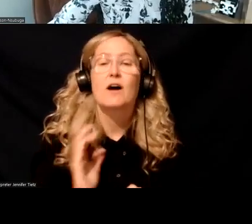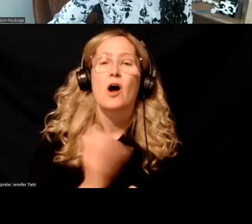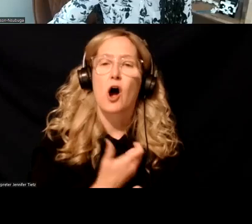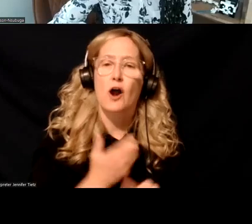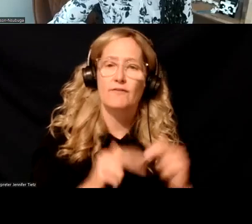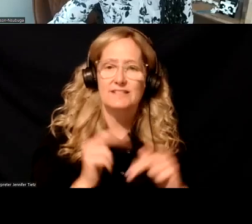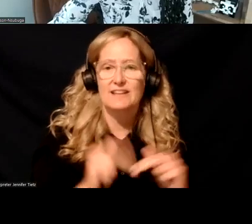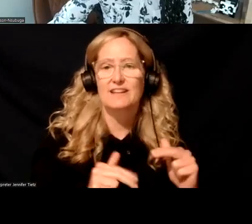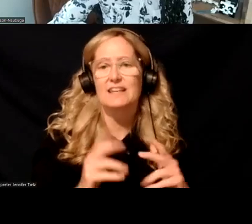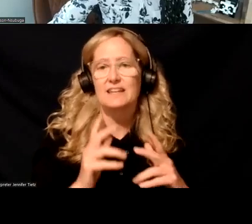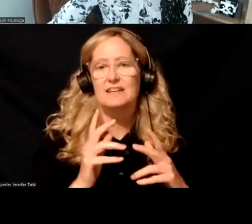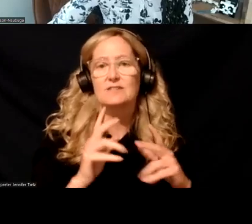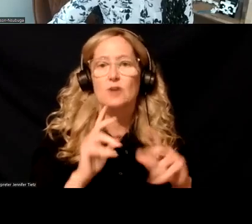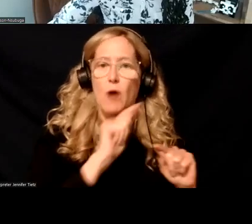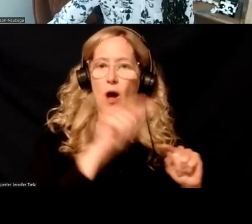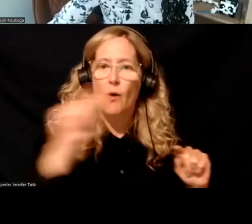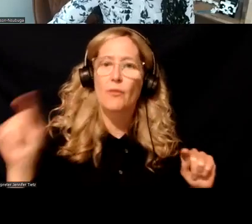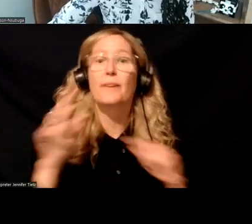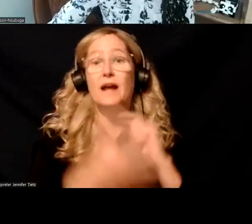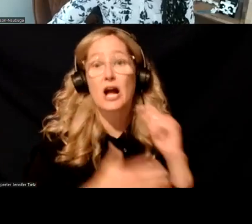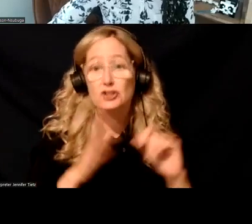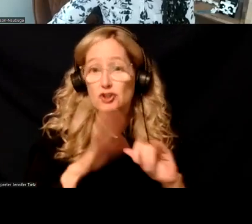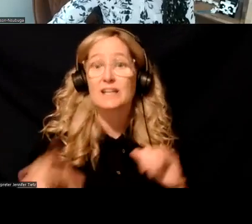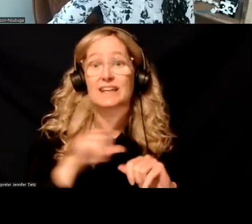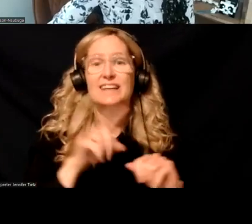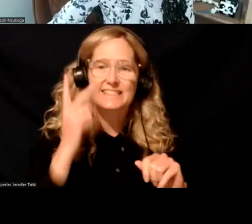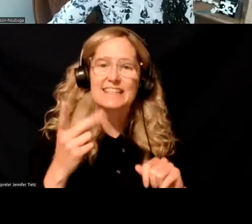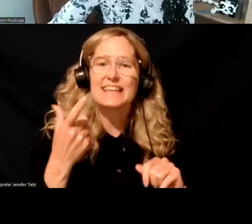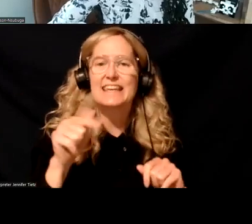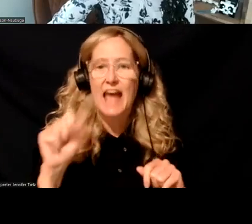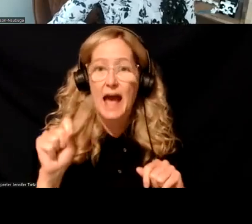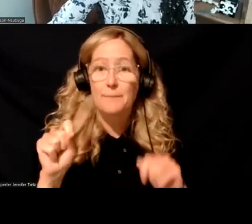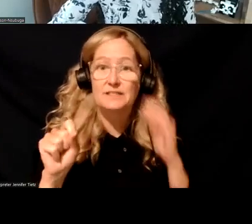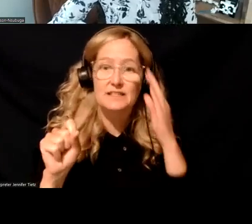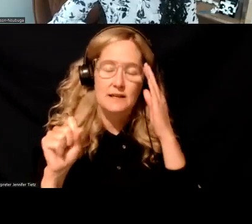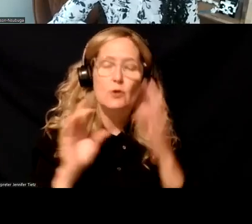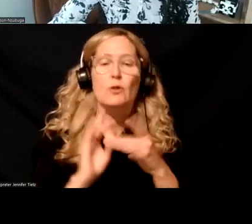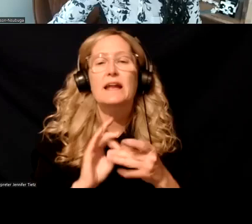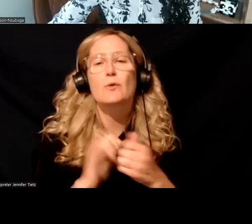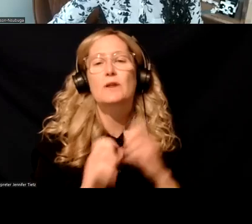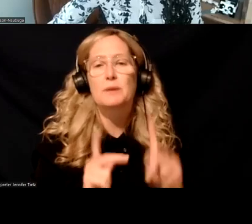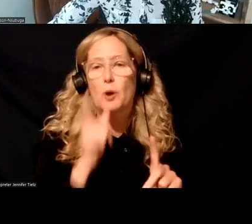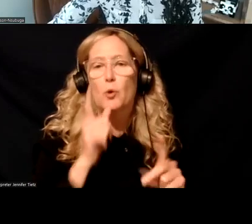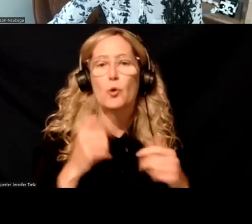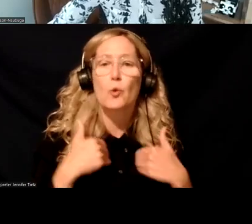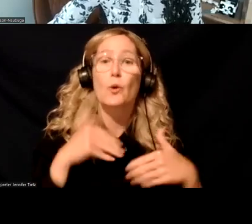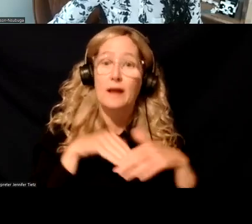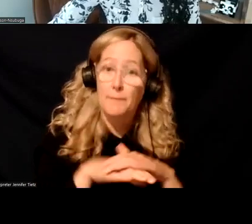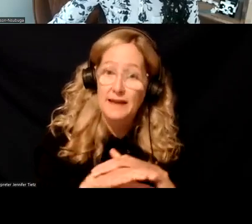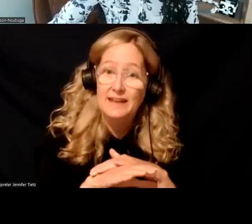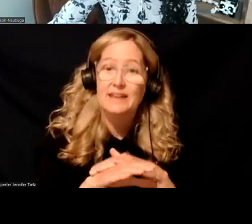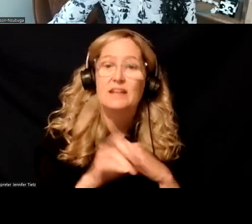crisis services across the country. Um, and the gaps that we were seeing specifically related to individuals that were coming into these